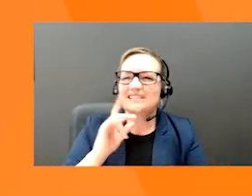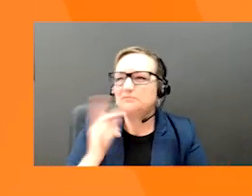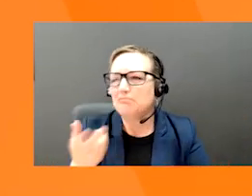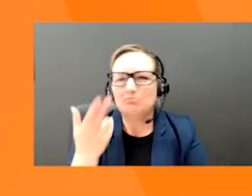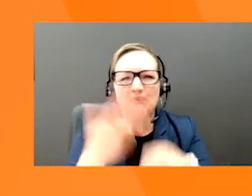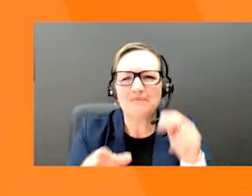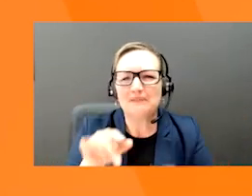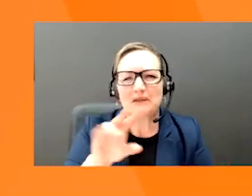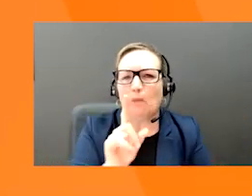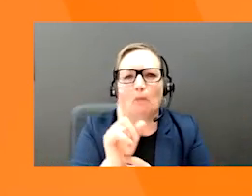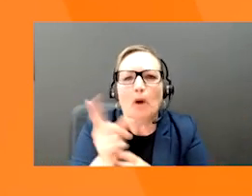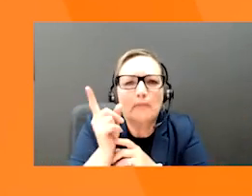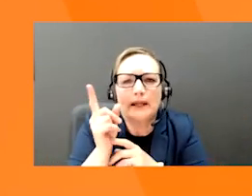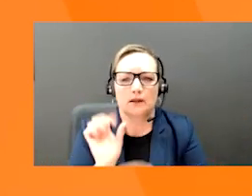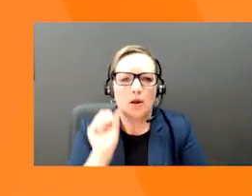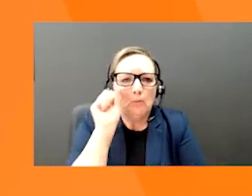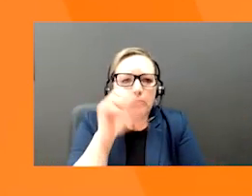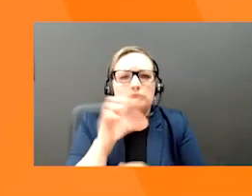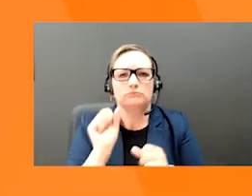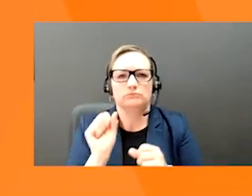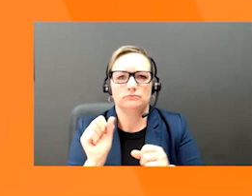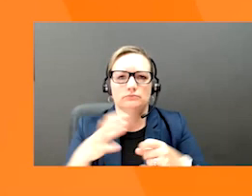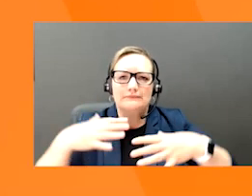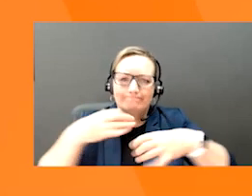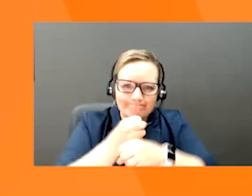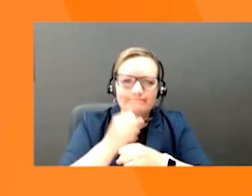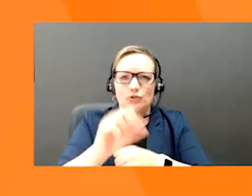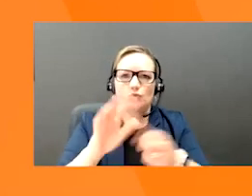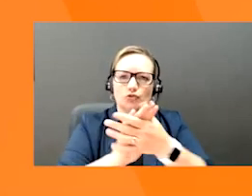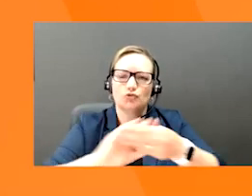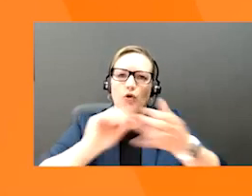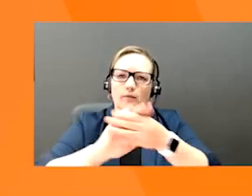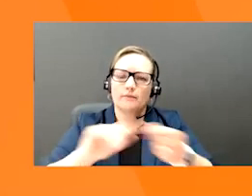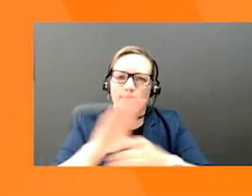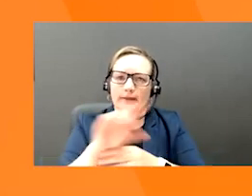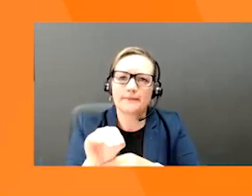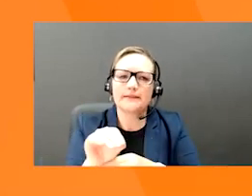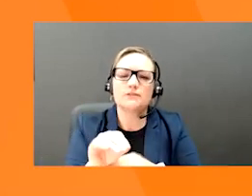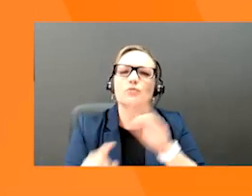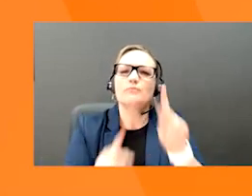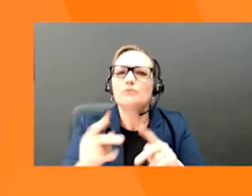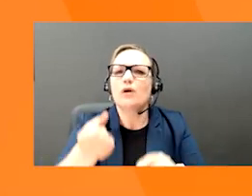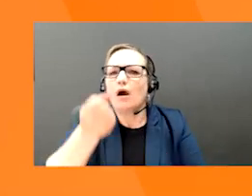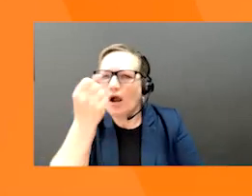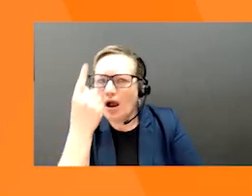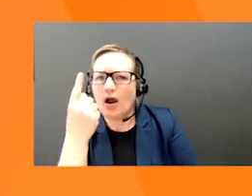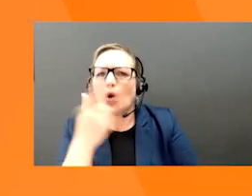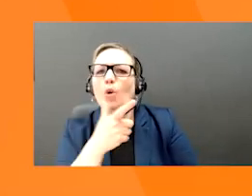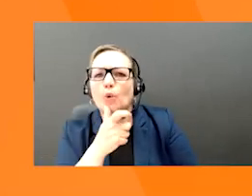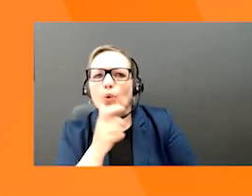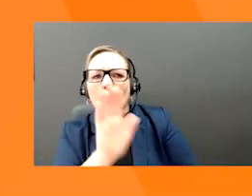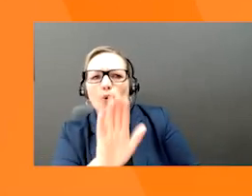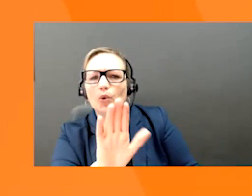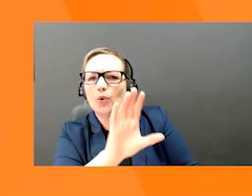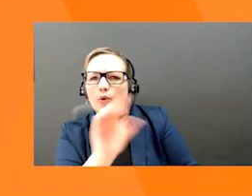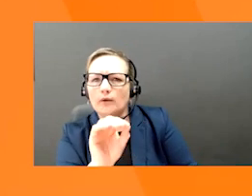something that is your story. You want to explain to the audience clearly in the simplest terms what